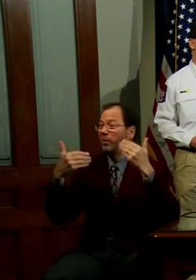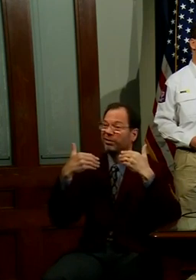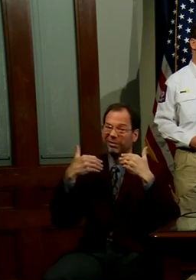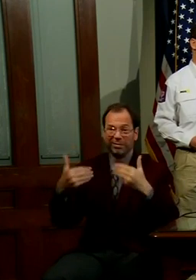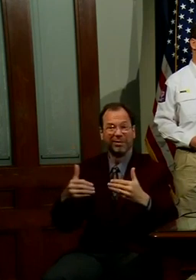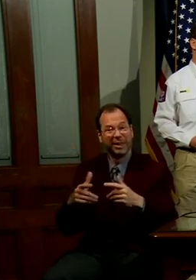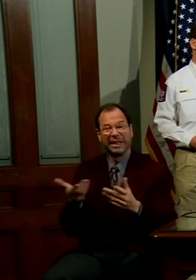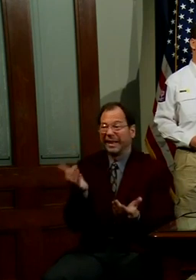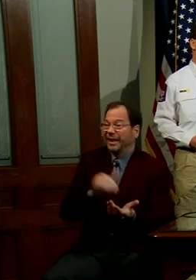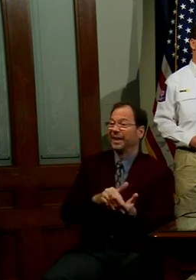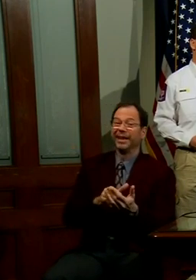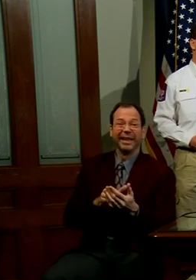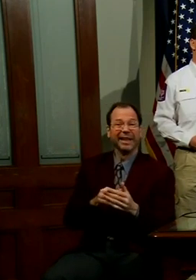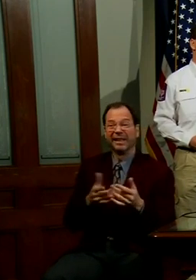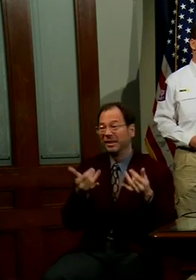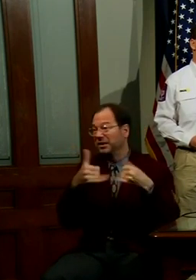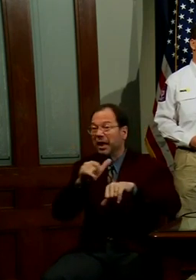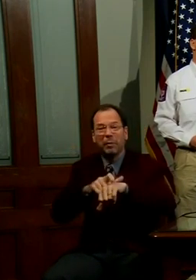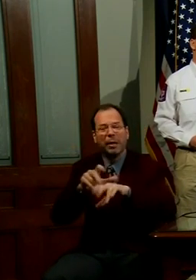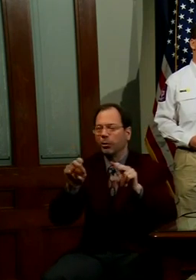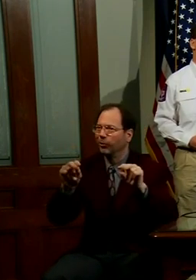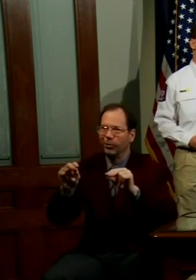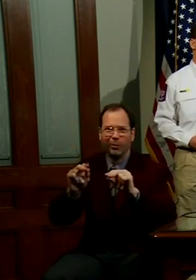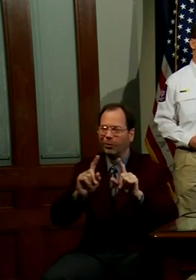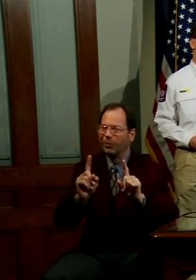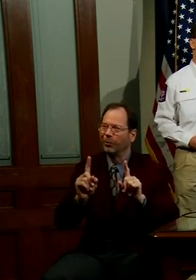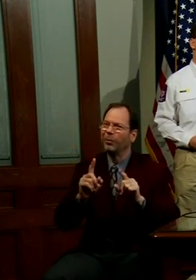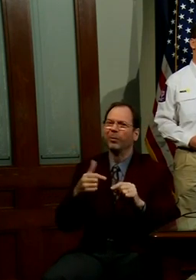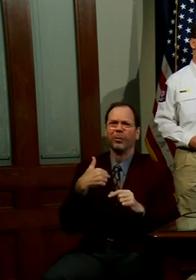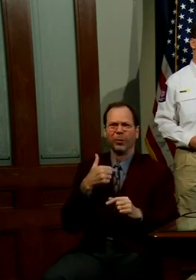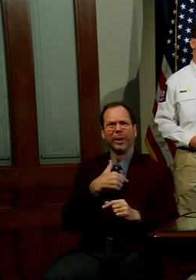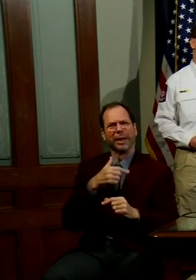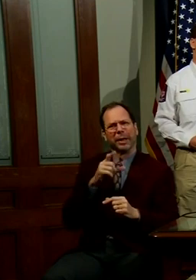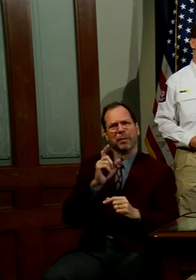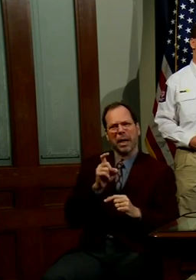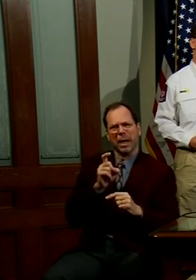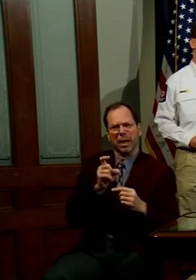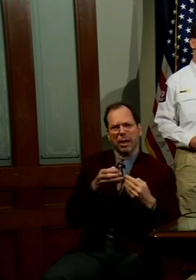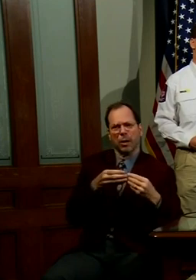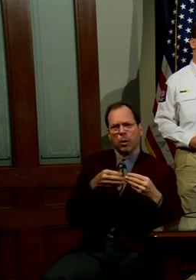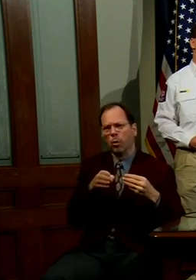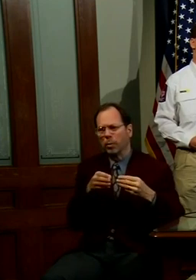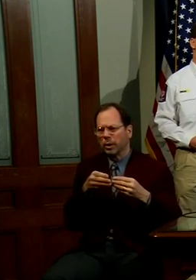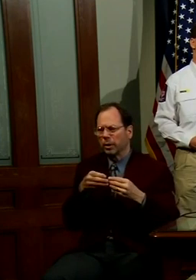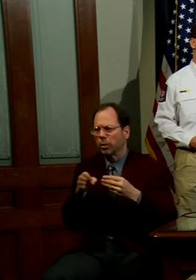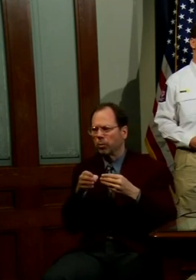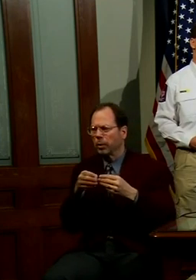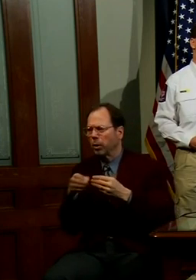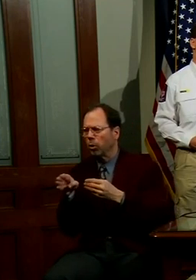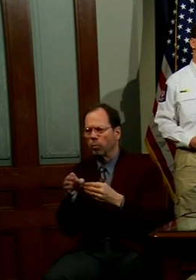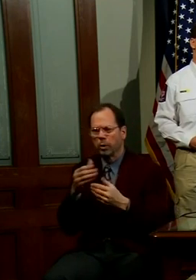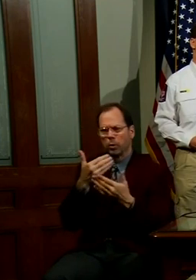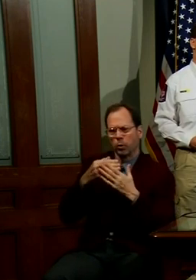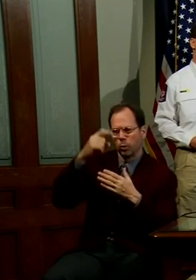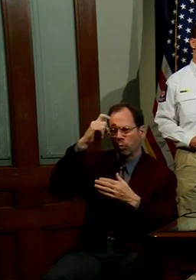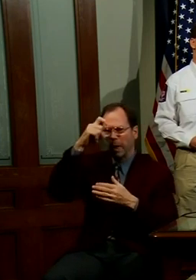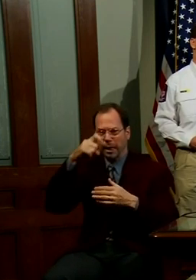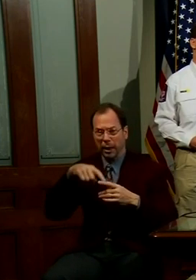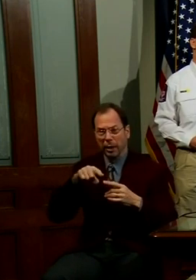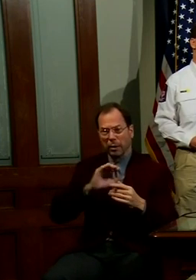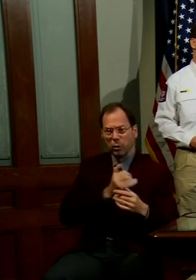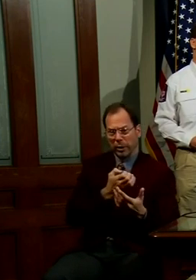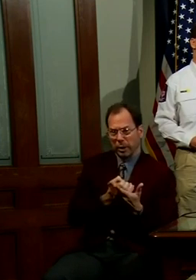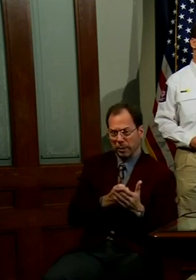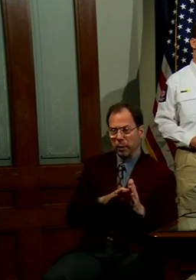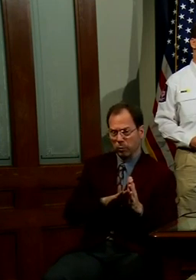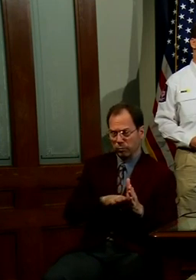suddenly reopen all at once. We have to understand that we must reopen in a way in which we are able to stimulate the economy, while